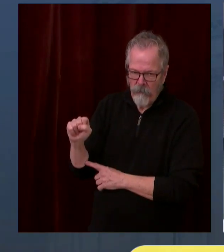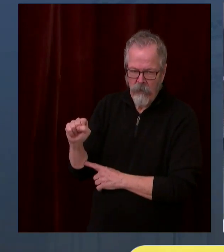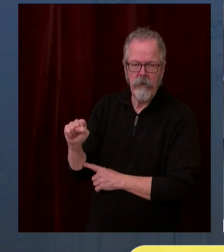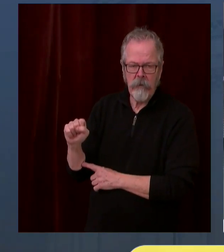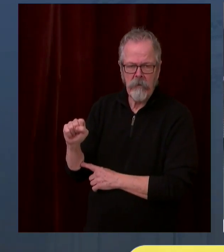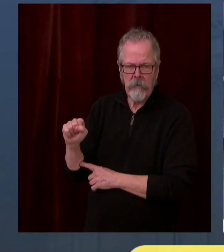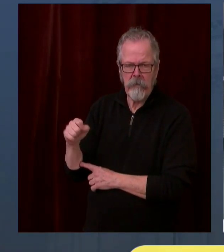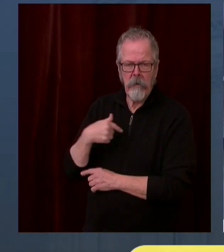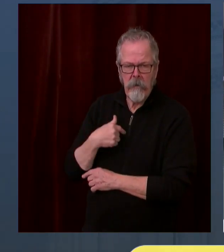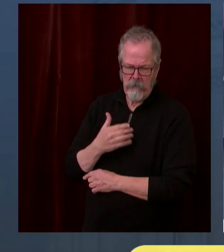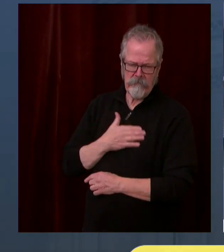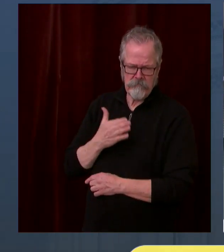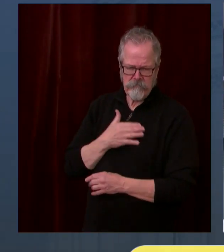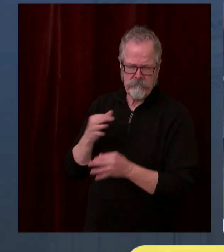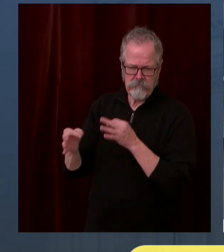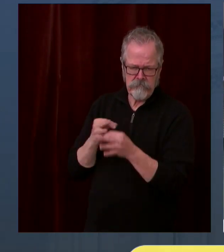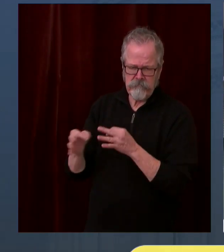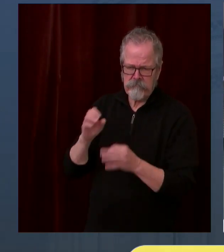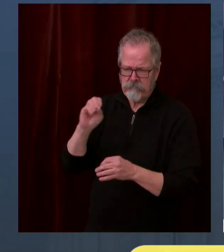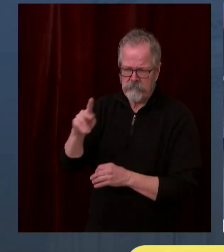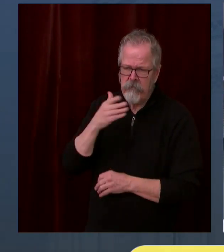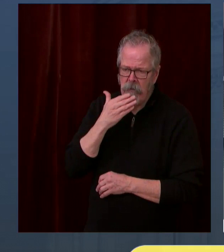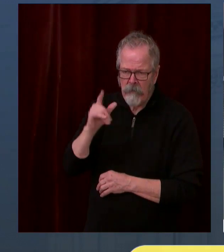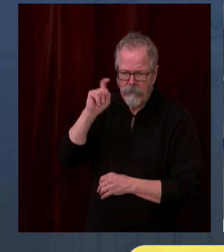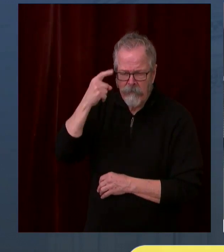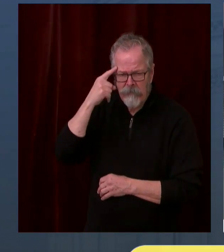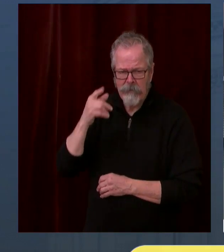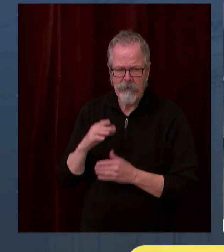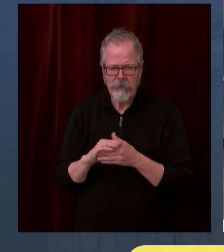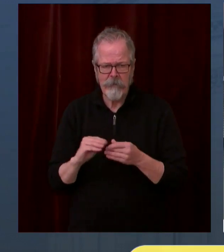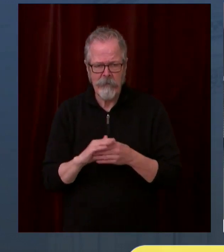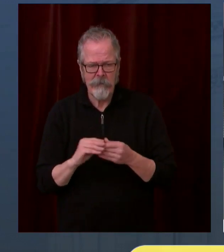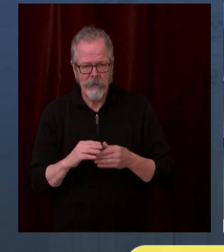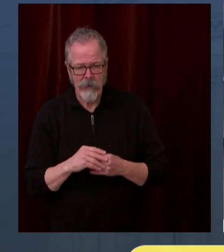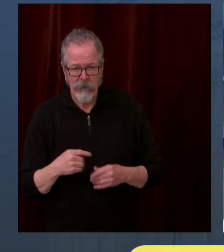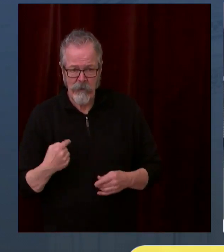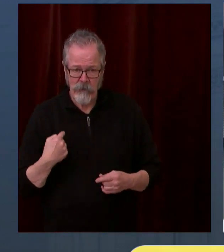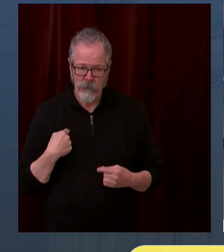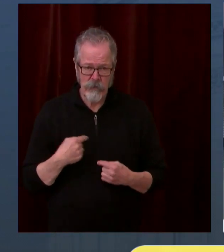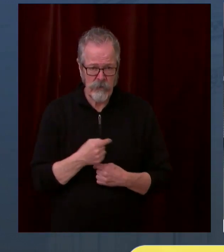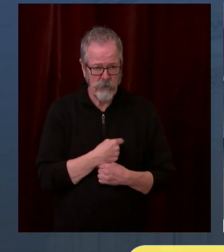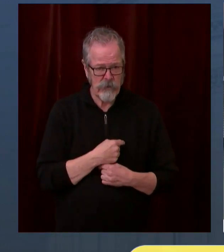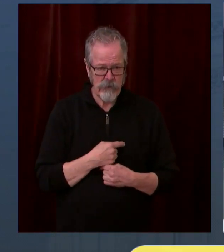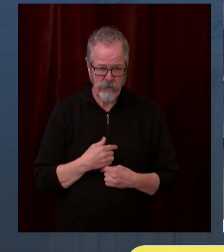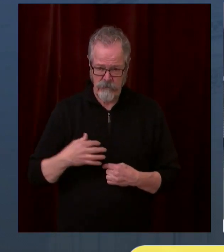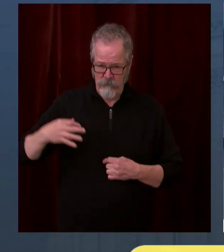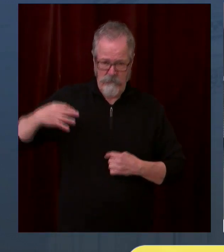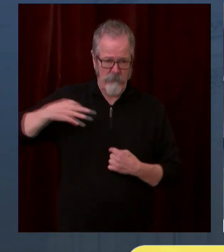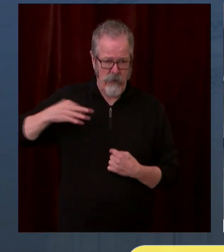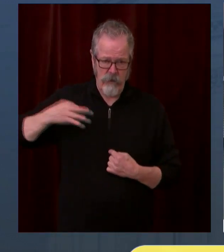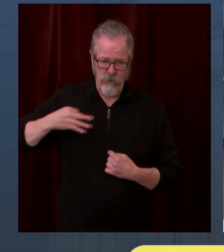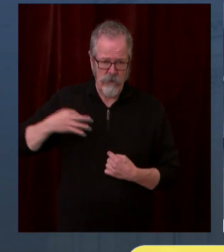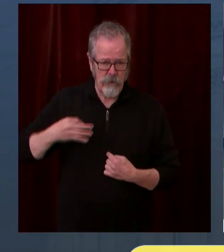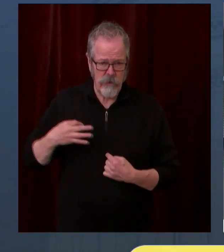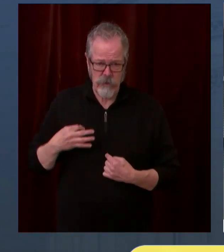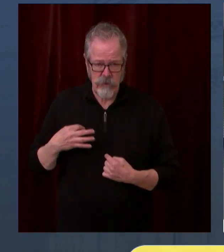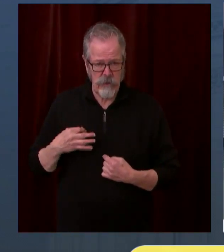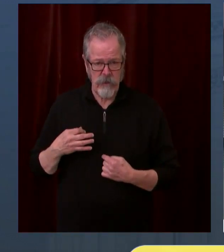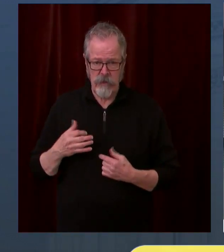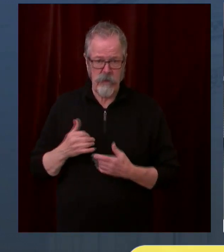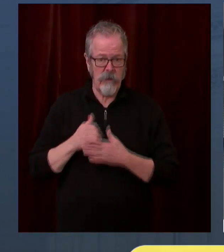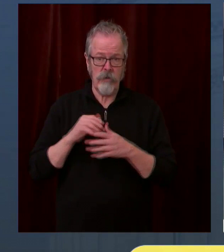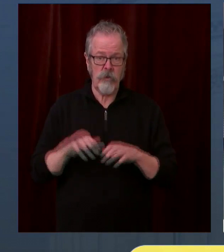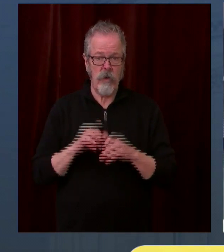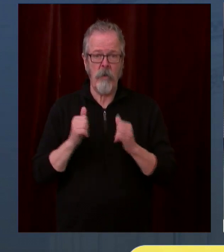think we're sort of the volunteer technology army at the disposal of Dr. Shaw and Governor Inslee, as well